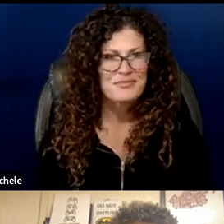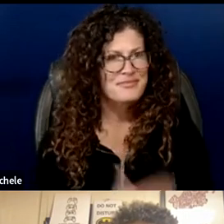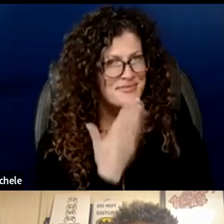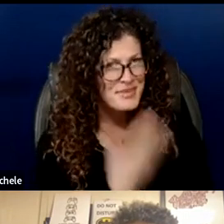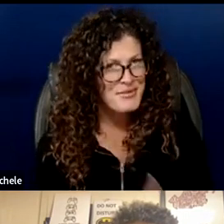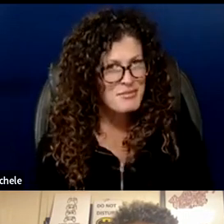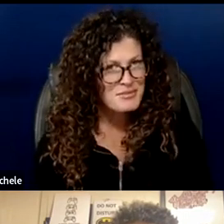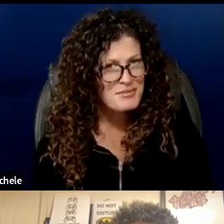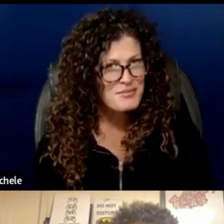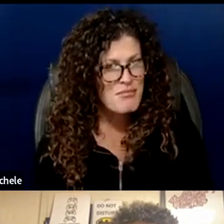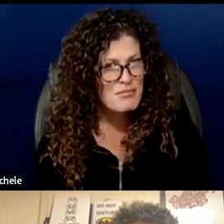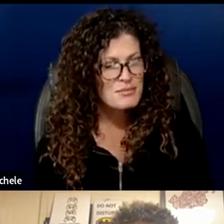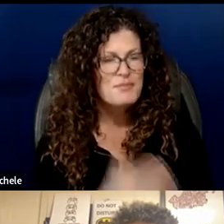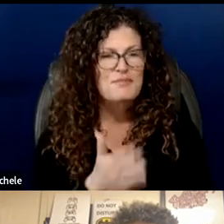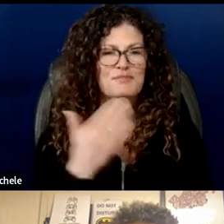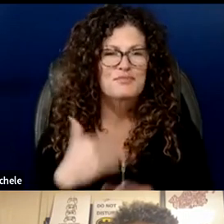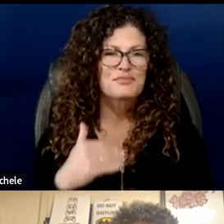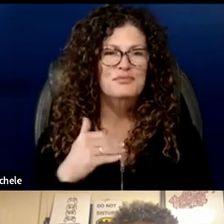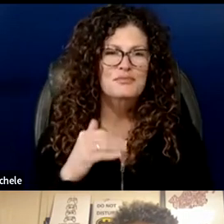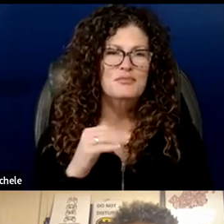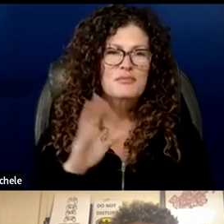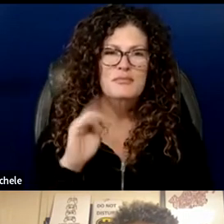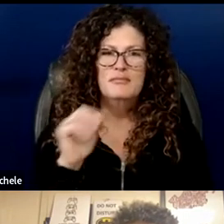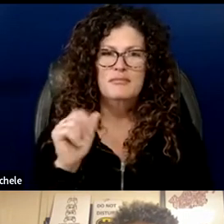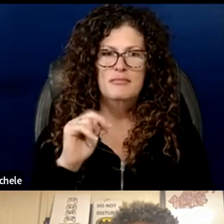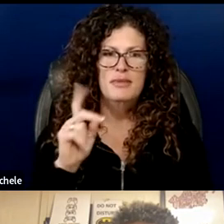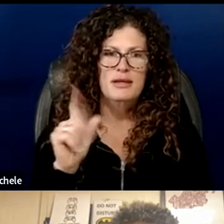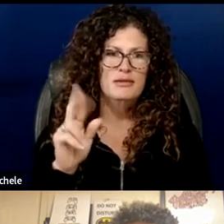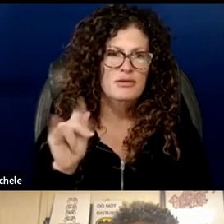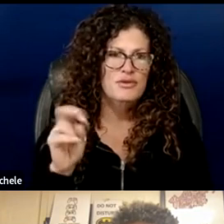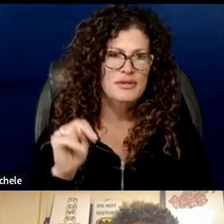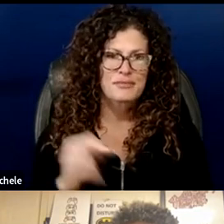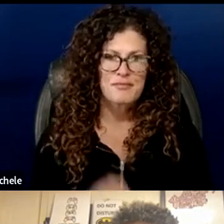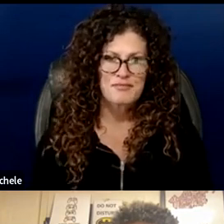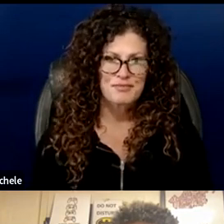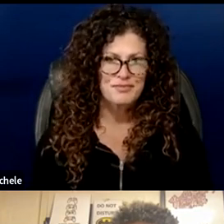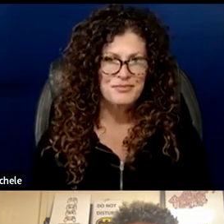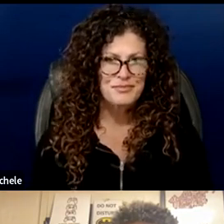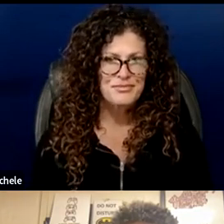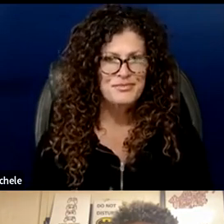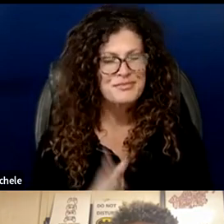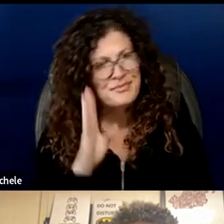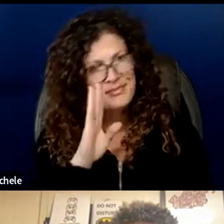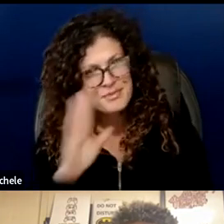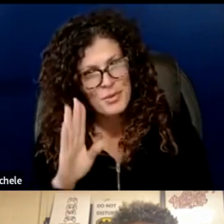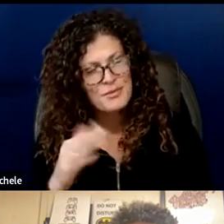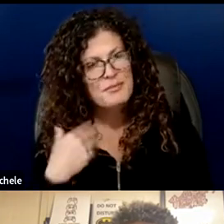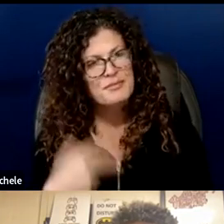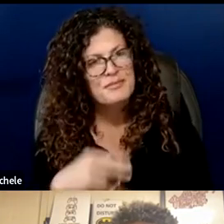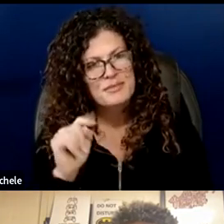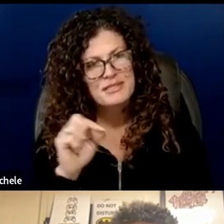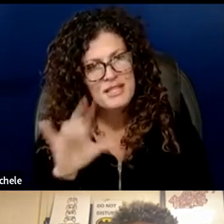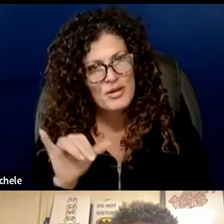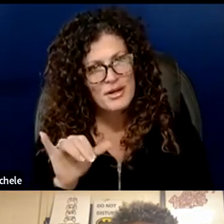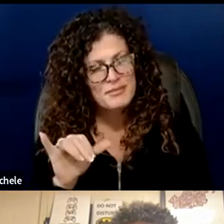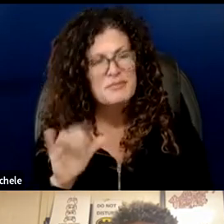Chair. Hi, everyone. My name is Terry. I'll